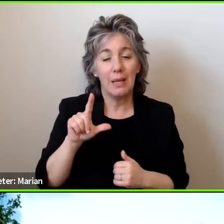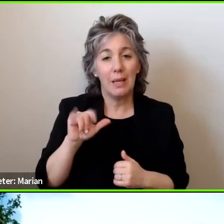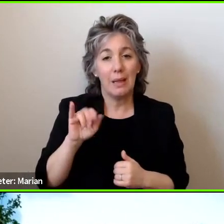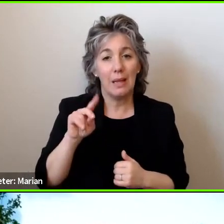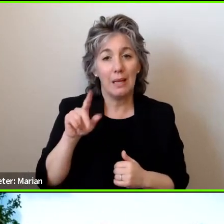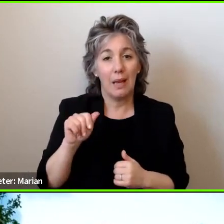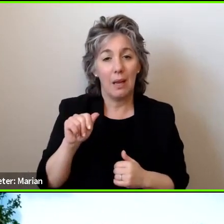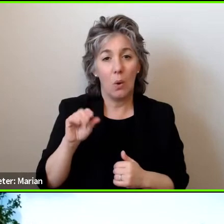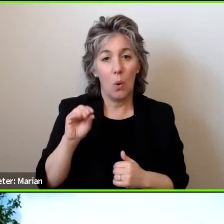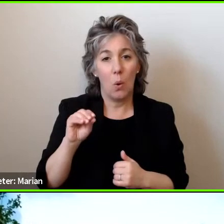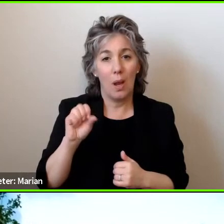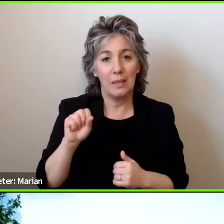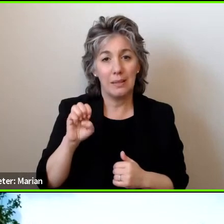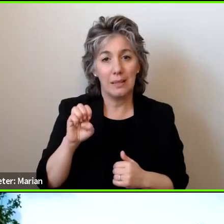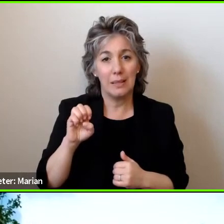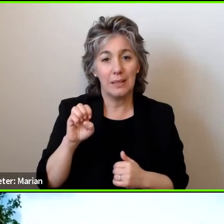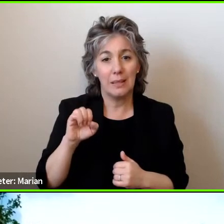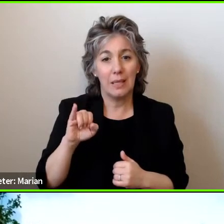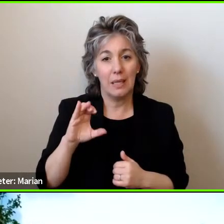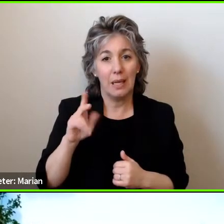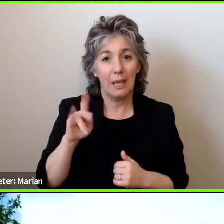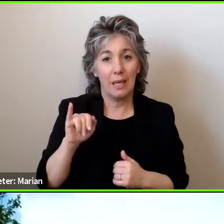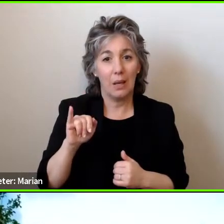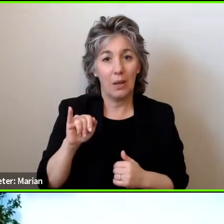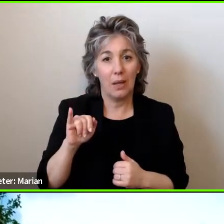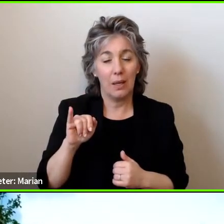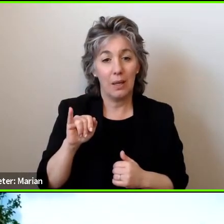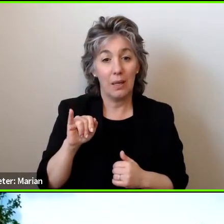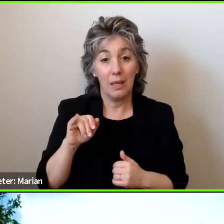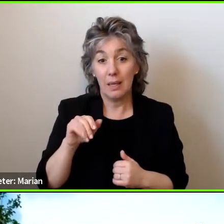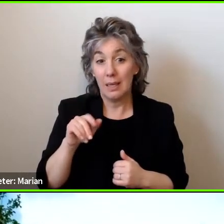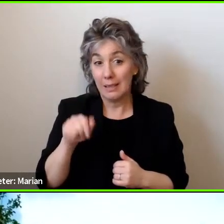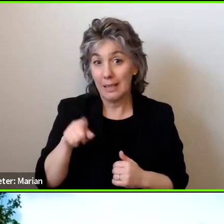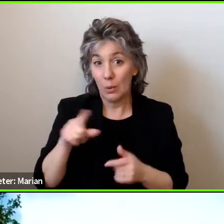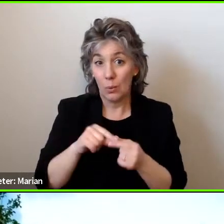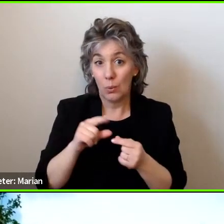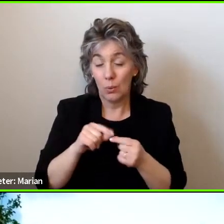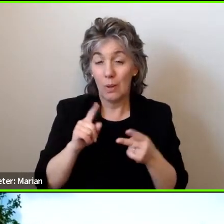-C-K-I, followed by Ron Brooks. Linda, are you able to unmute?